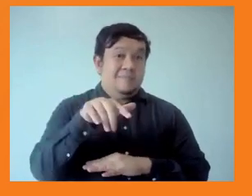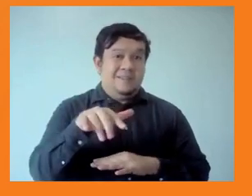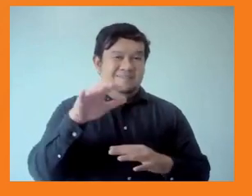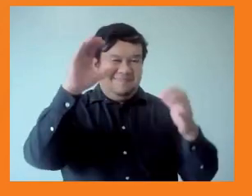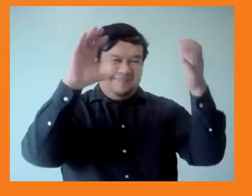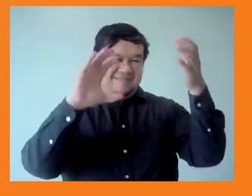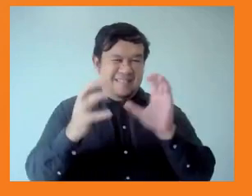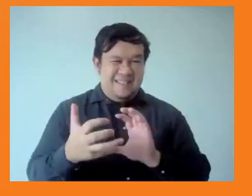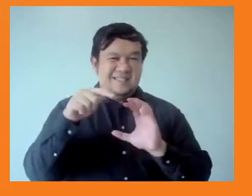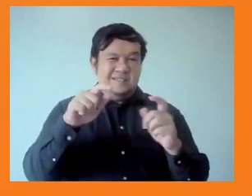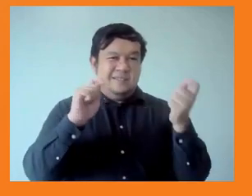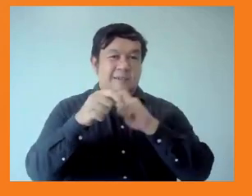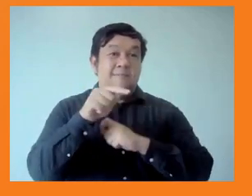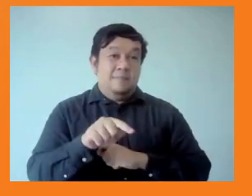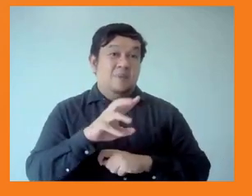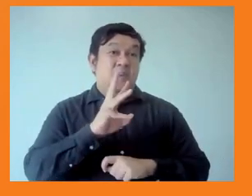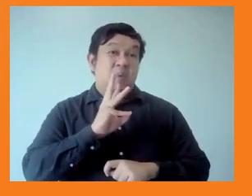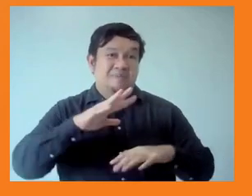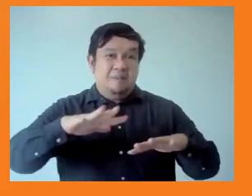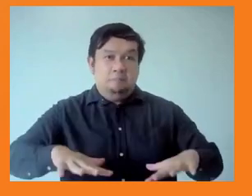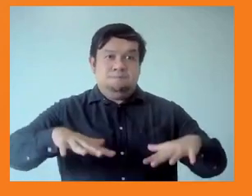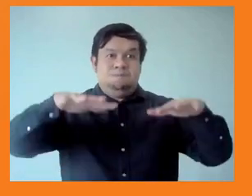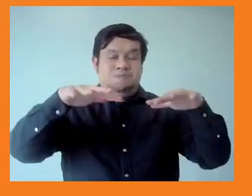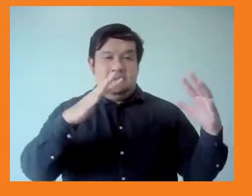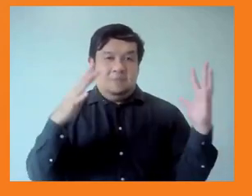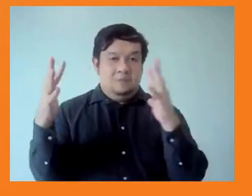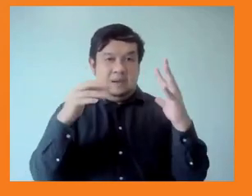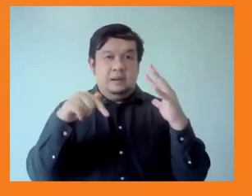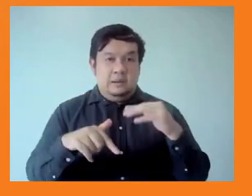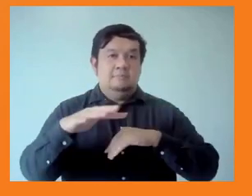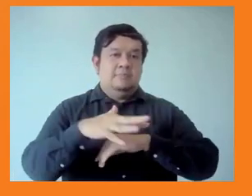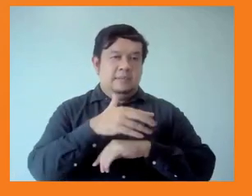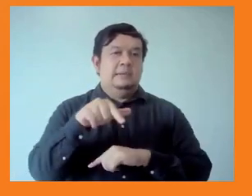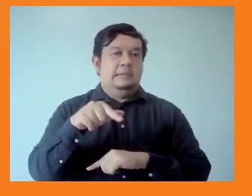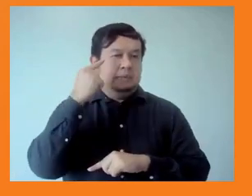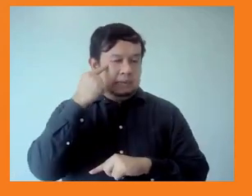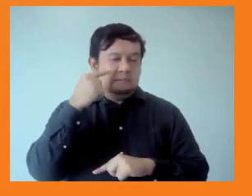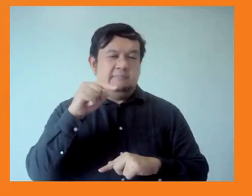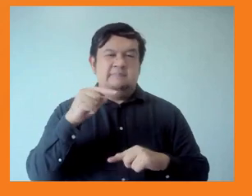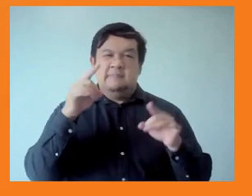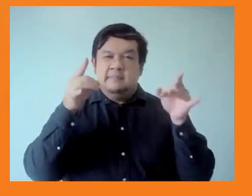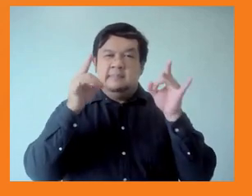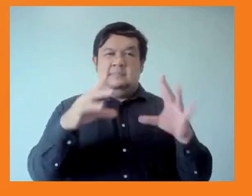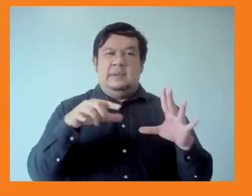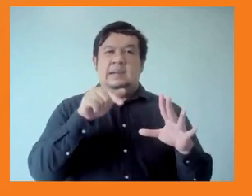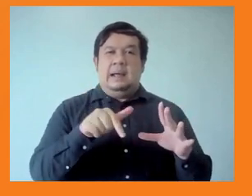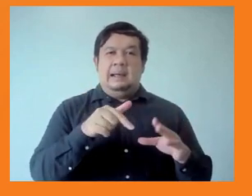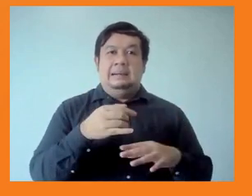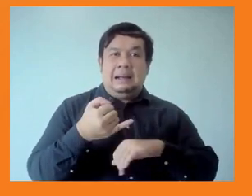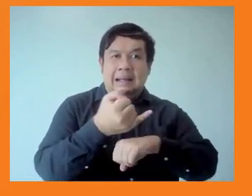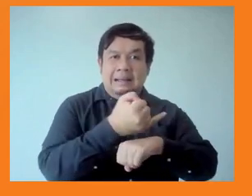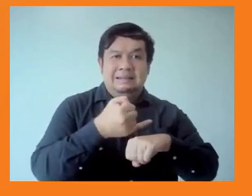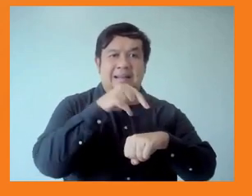existential threats to the actual sovereignty and the continuation